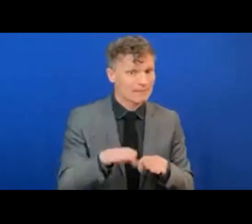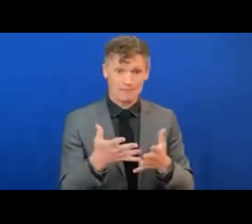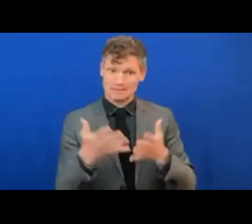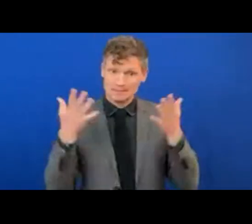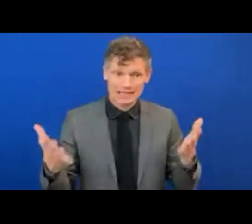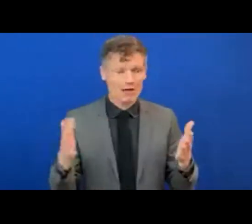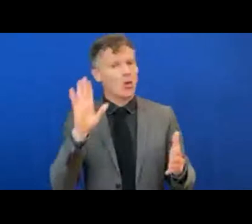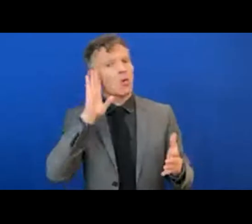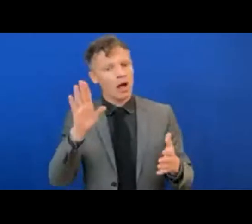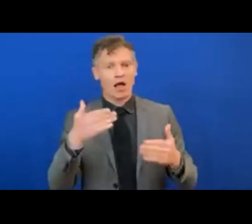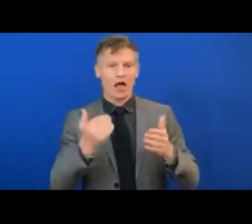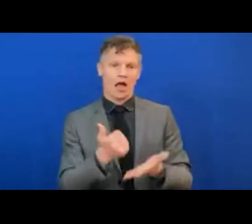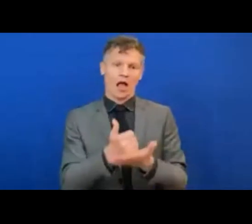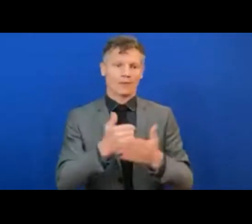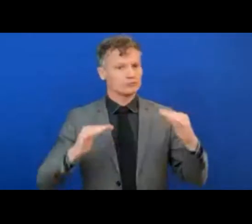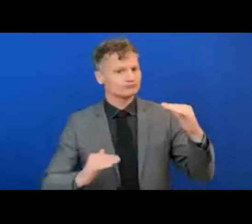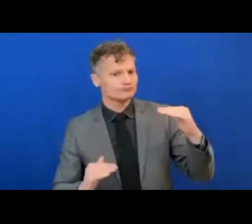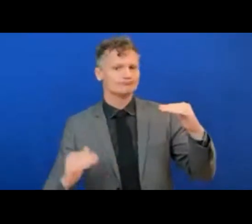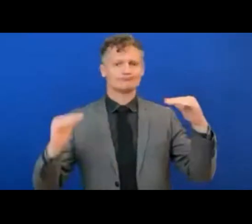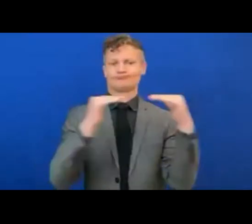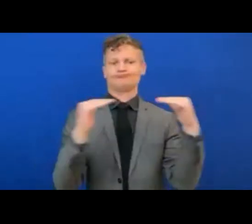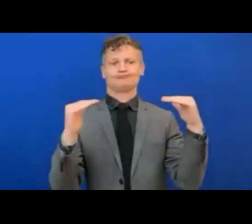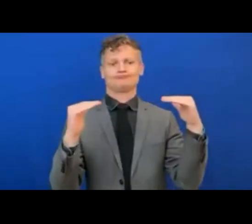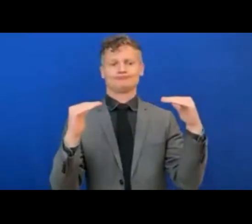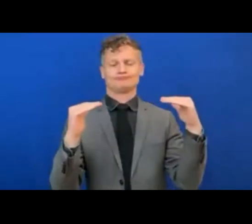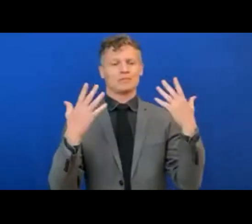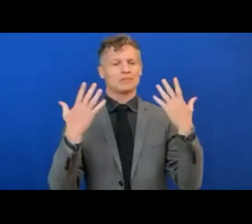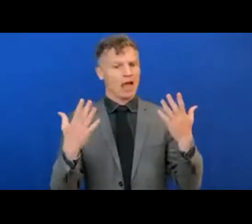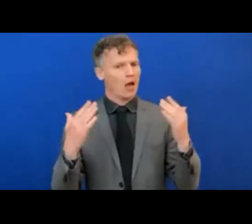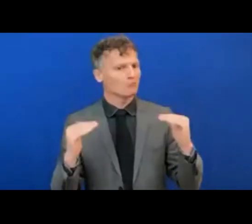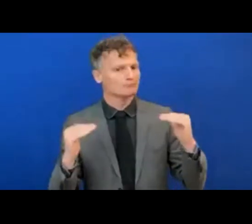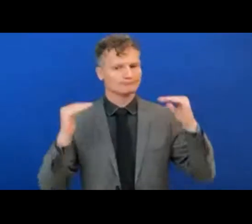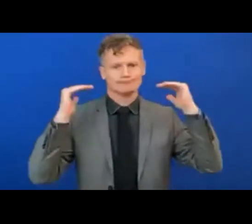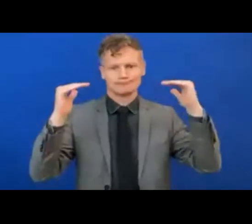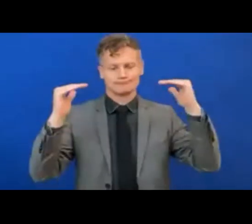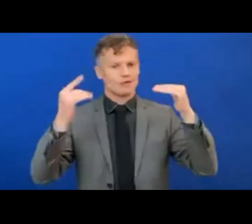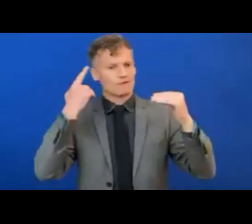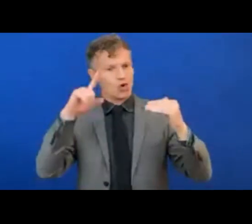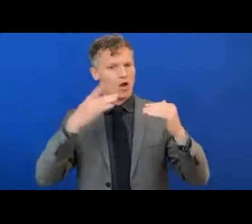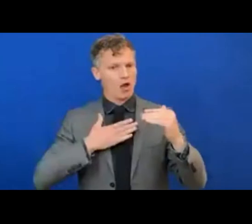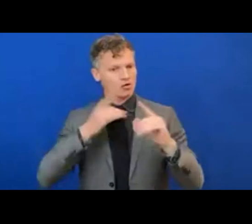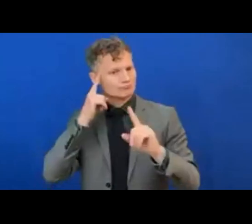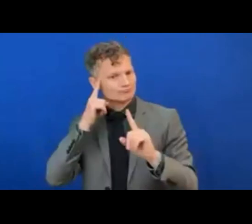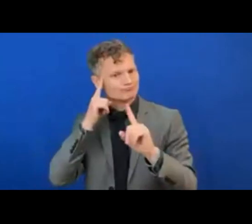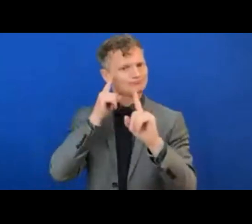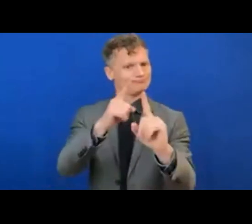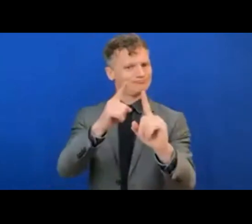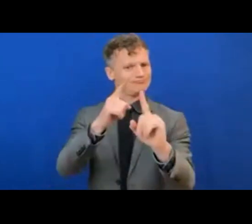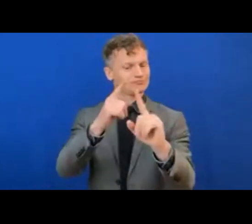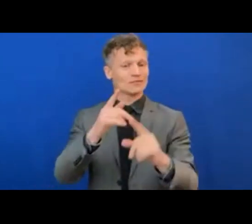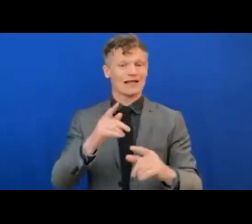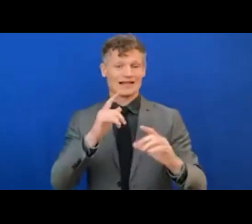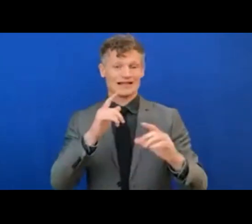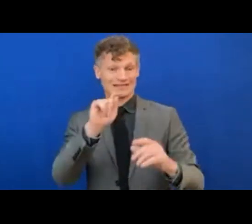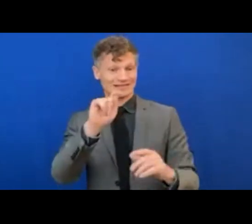through high-level political involvement. development to develop comprehensive roadmap and regulations for the telecom sector,